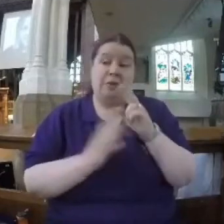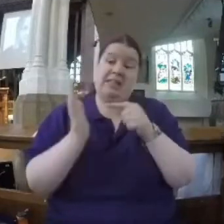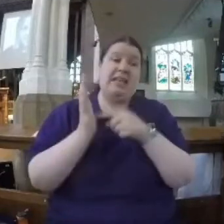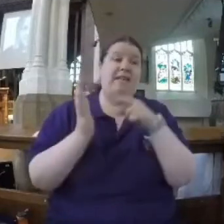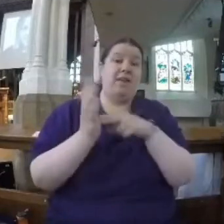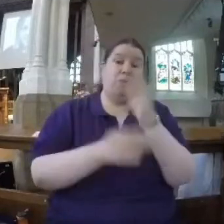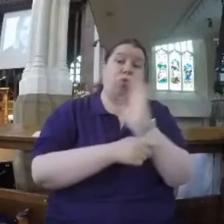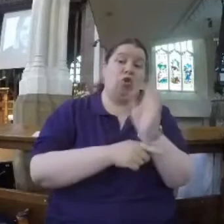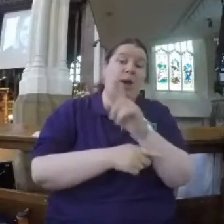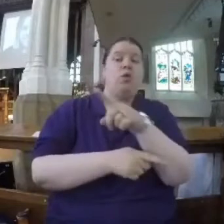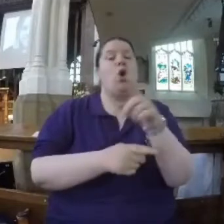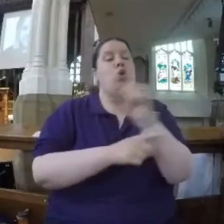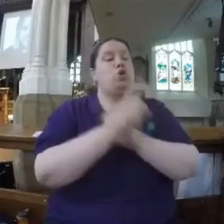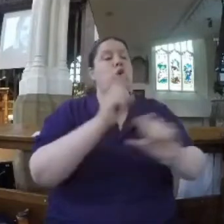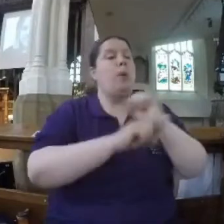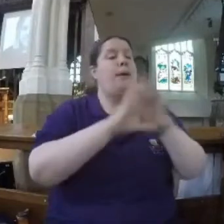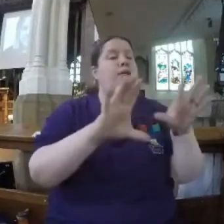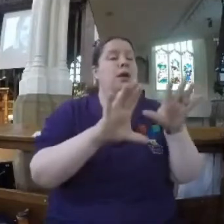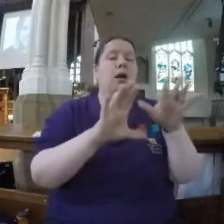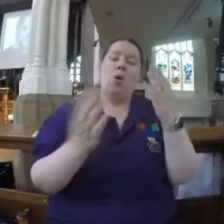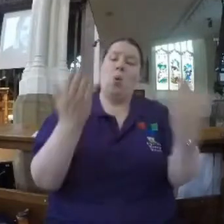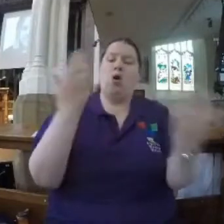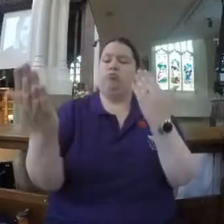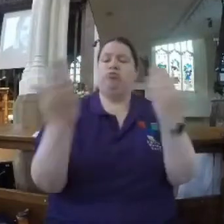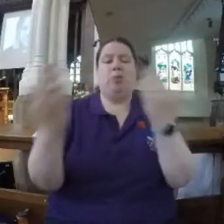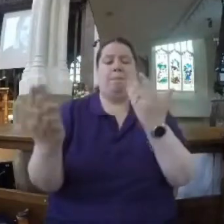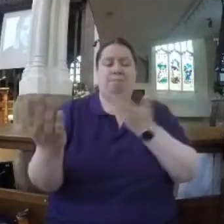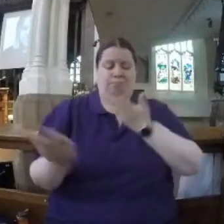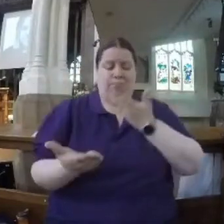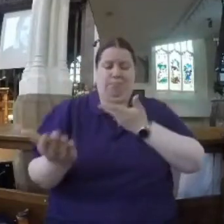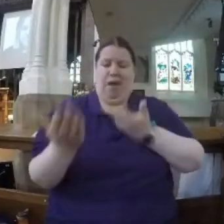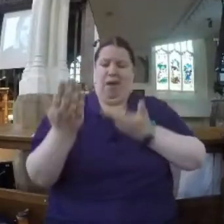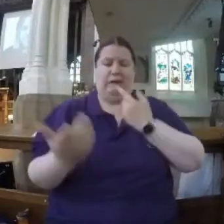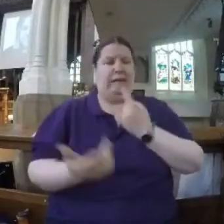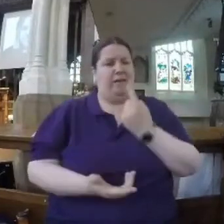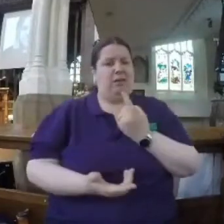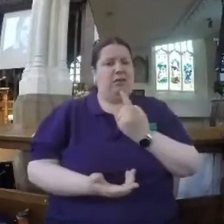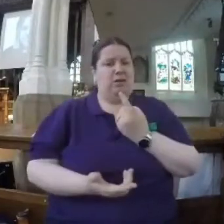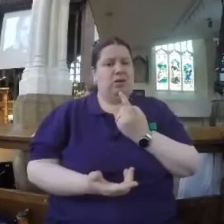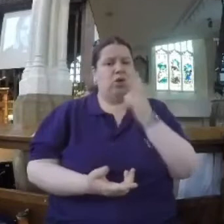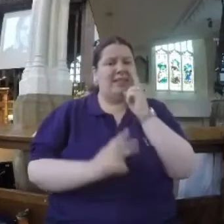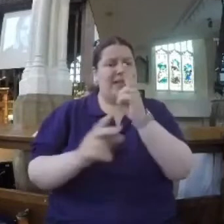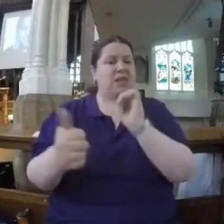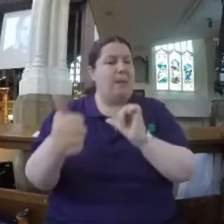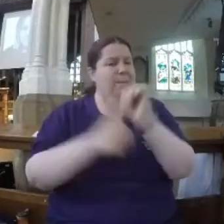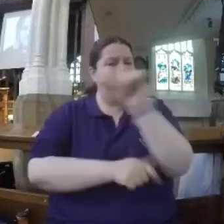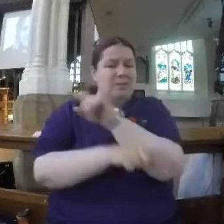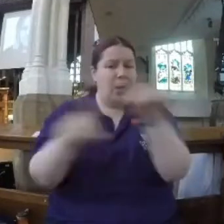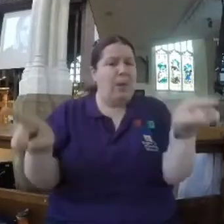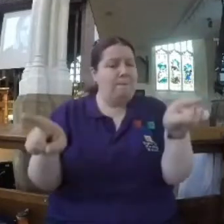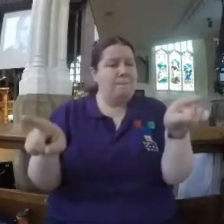or on social media or bridal magazines or whatever, we only see a filtered impression.